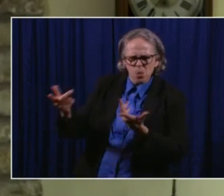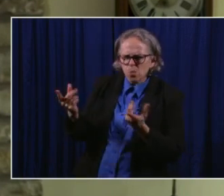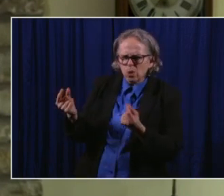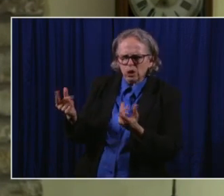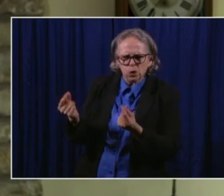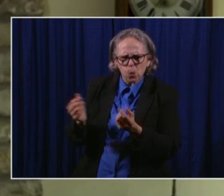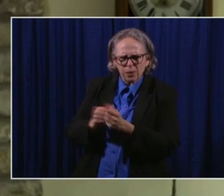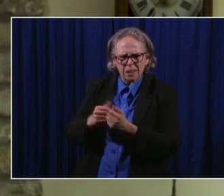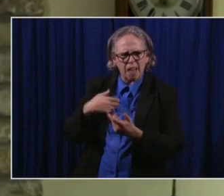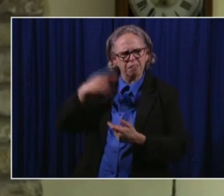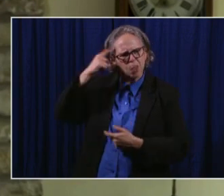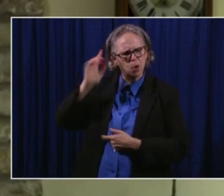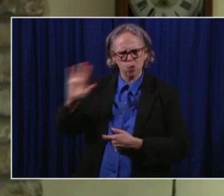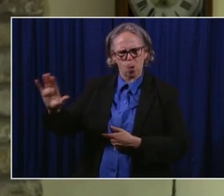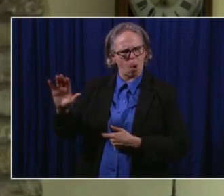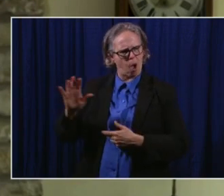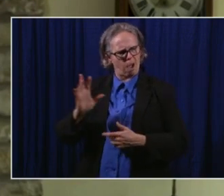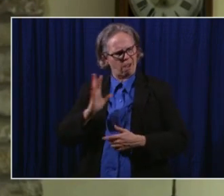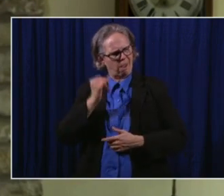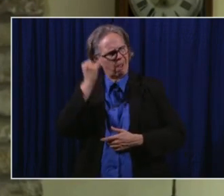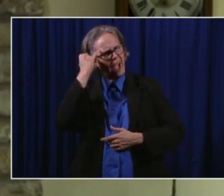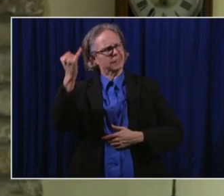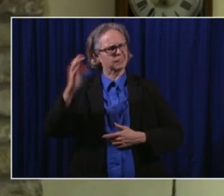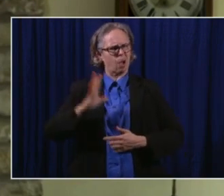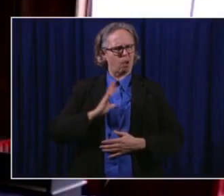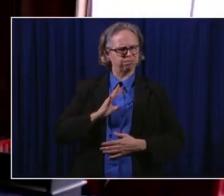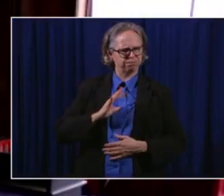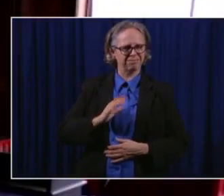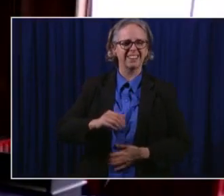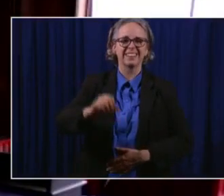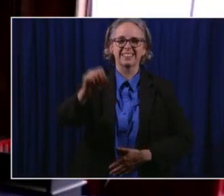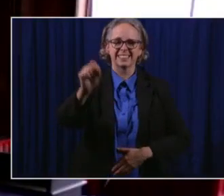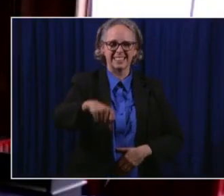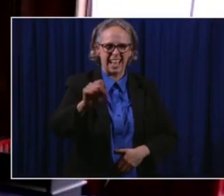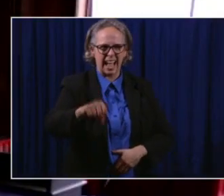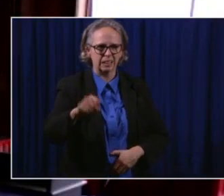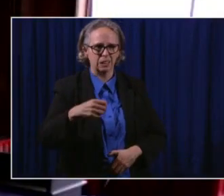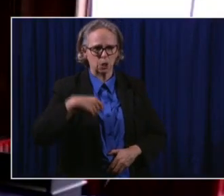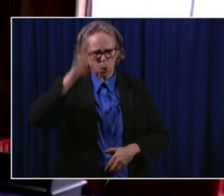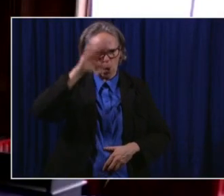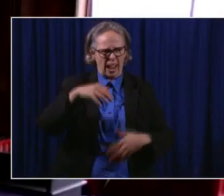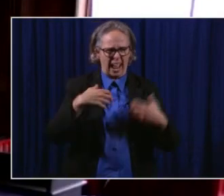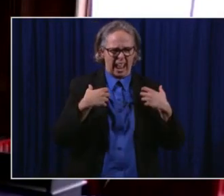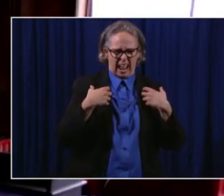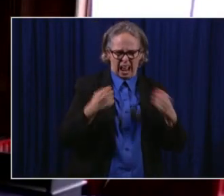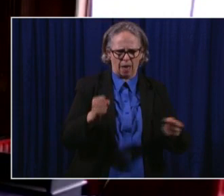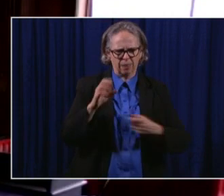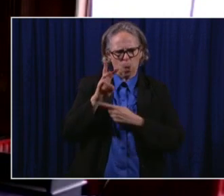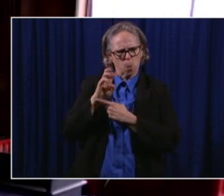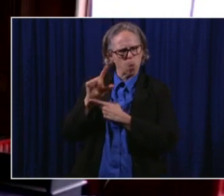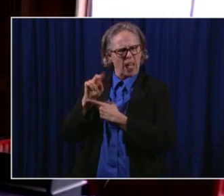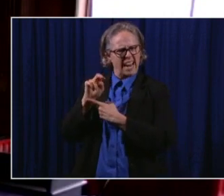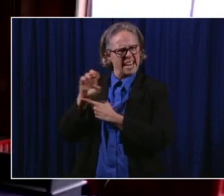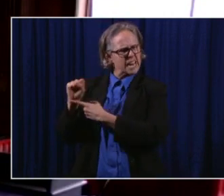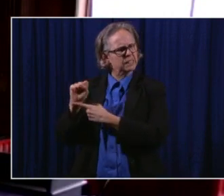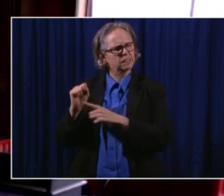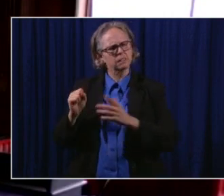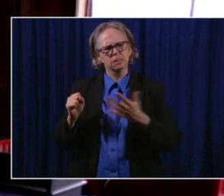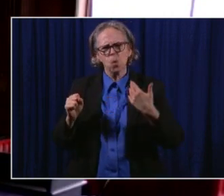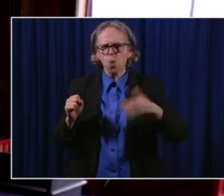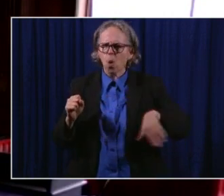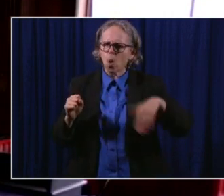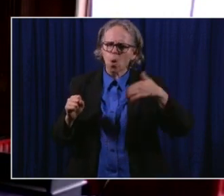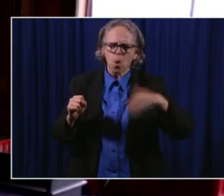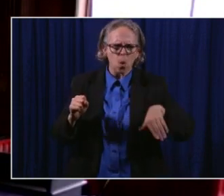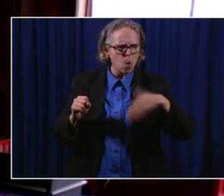unique what you're doing, really. Absolutely. mean, we know that health and wellness is really something that's positive that comes out from this COVID virus is